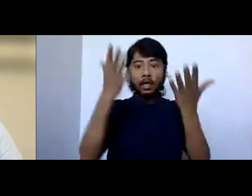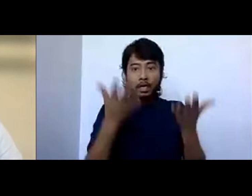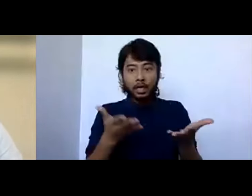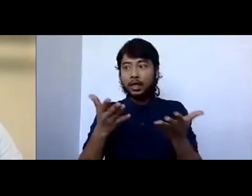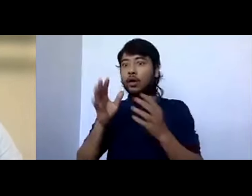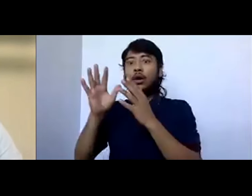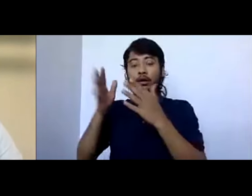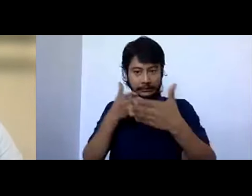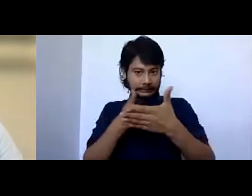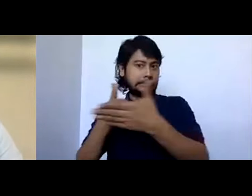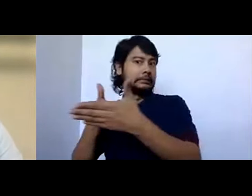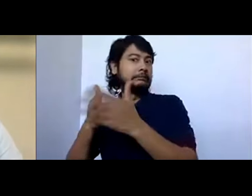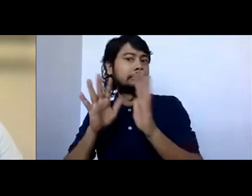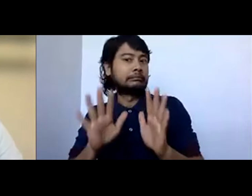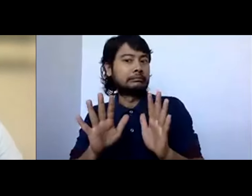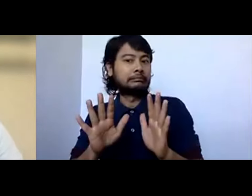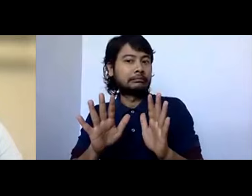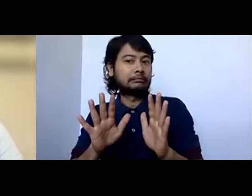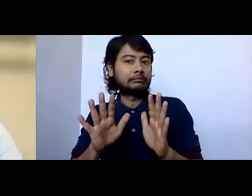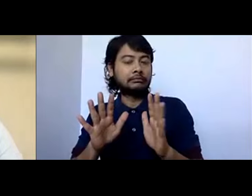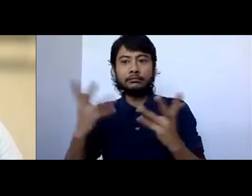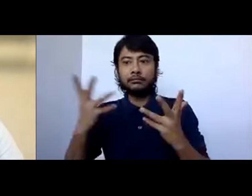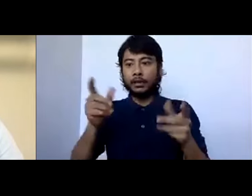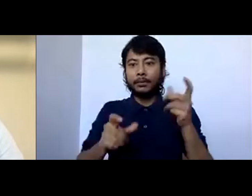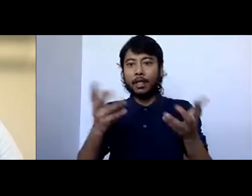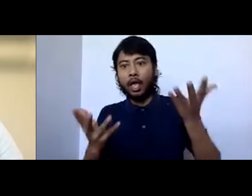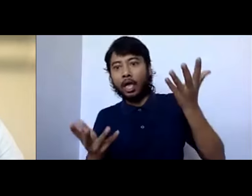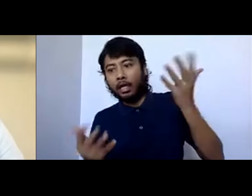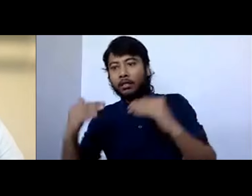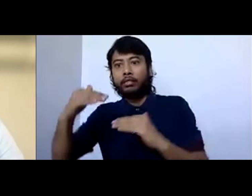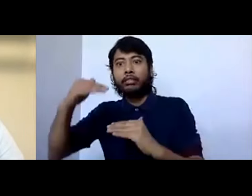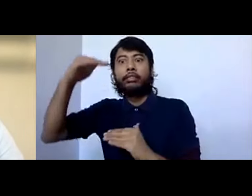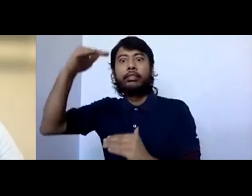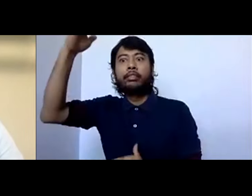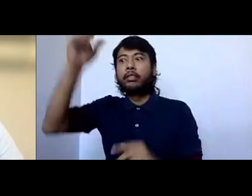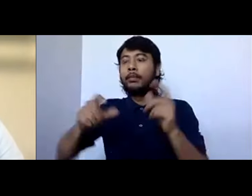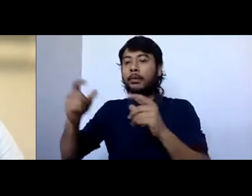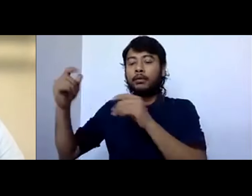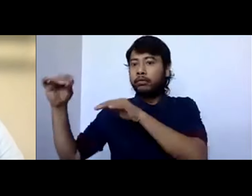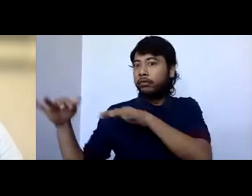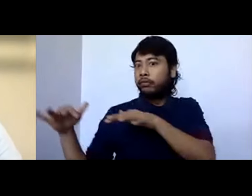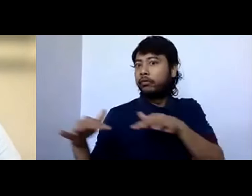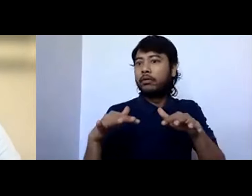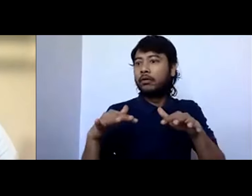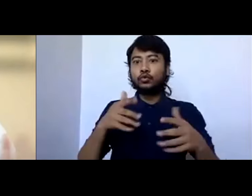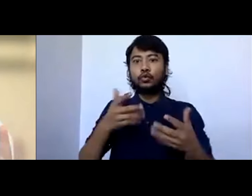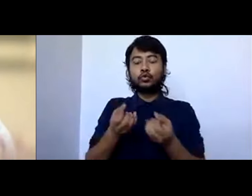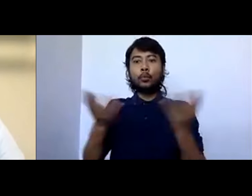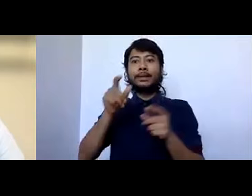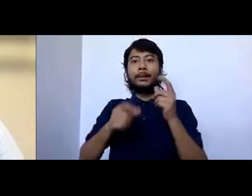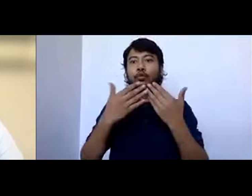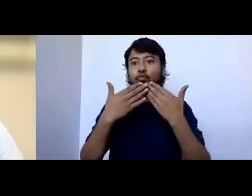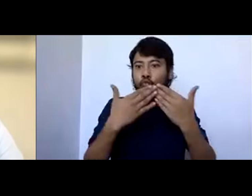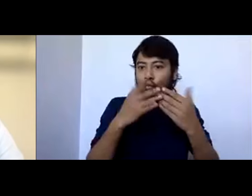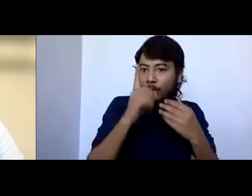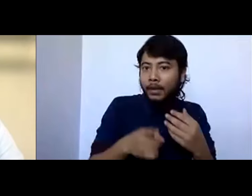talked about, you know, surge capacity is something that we really need to be looking at. It's just the health system but also across